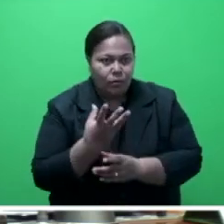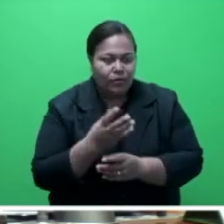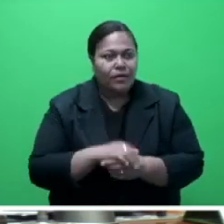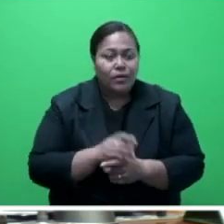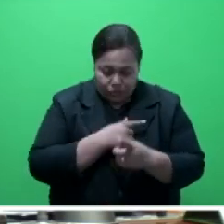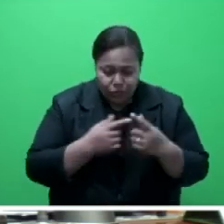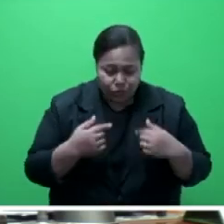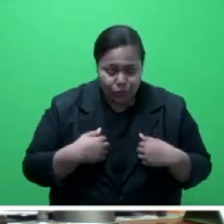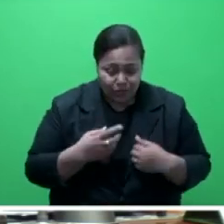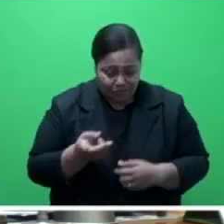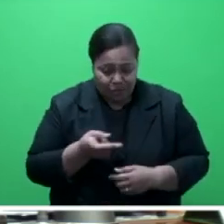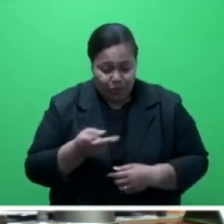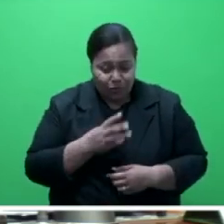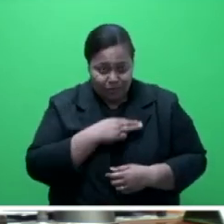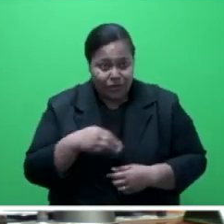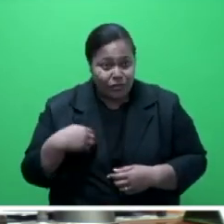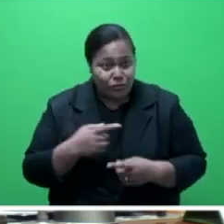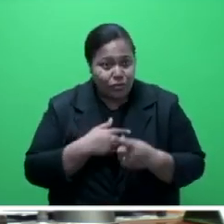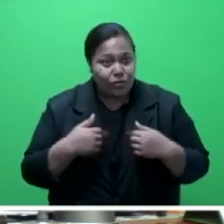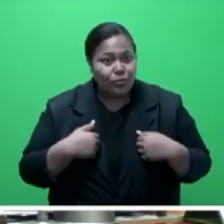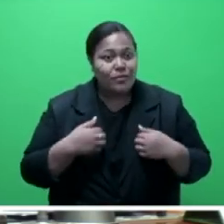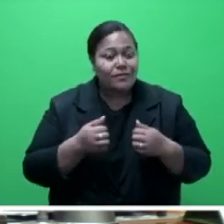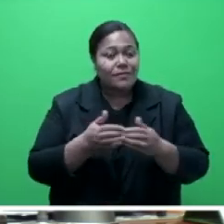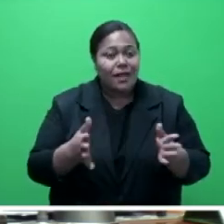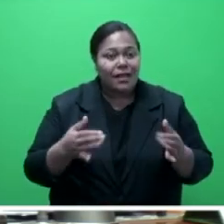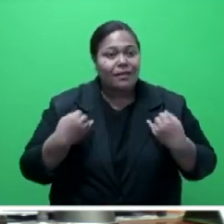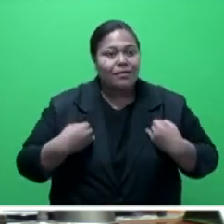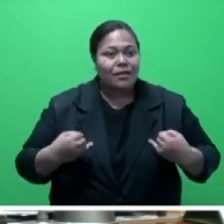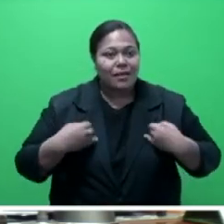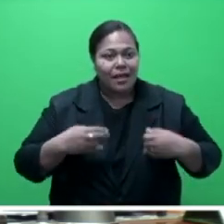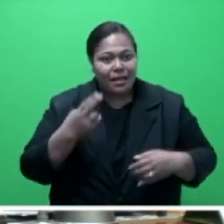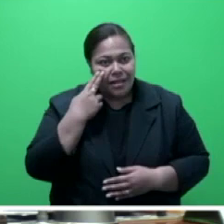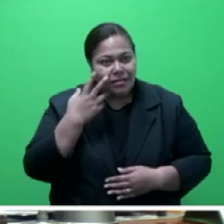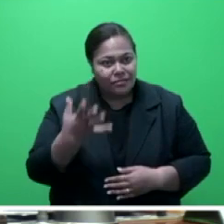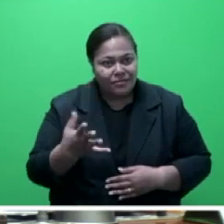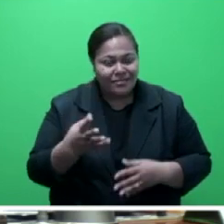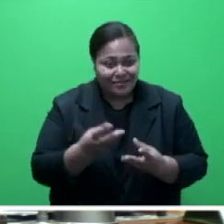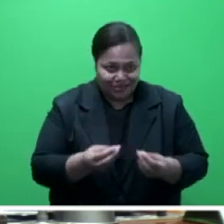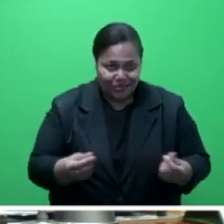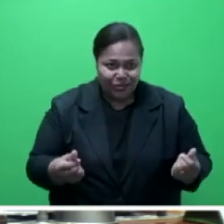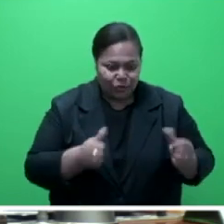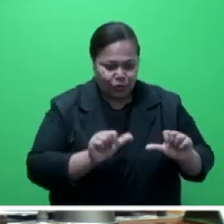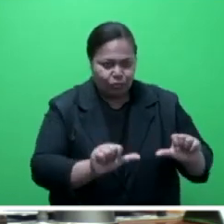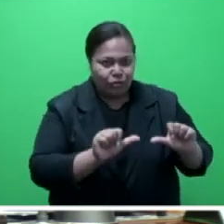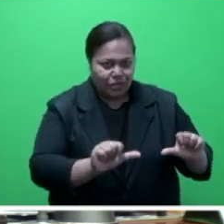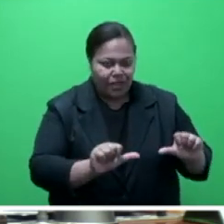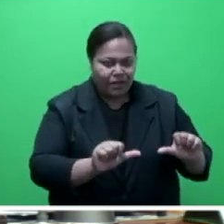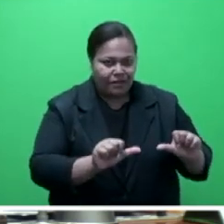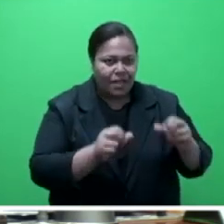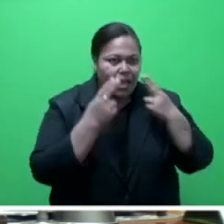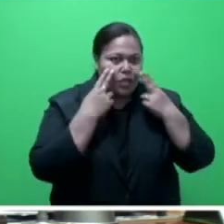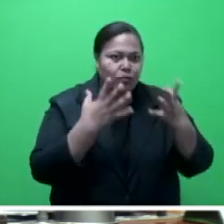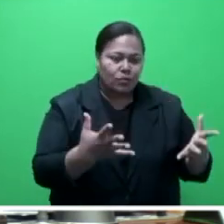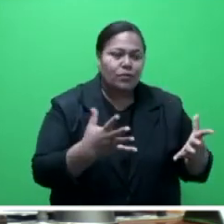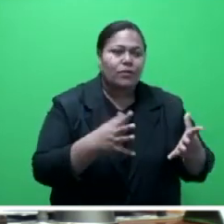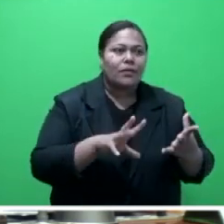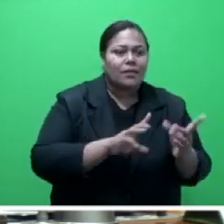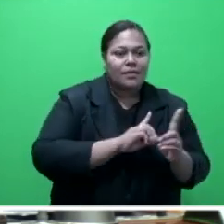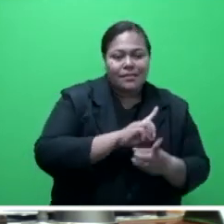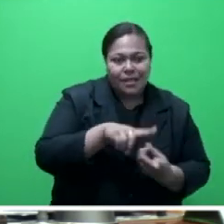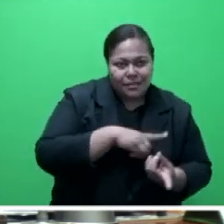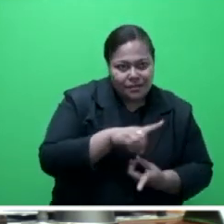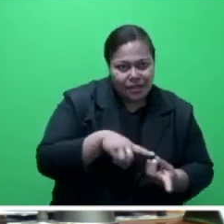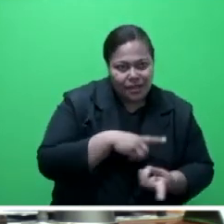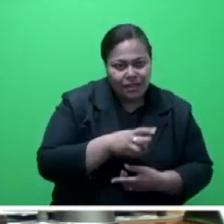at both ministries, we have started implementing nature-based solutions to protect against natural disasters with the use of vetiva grass